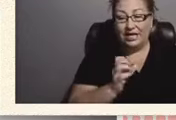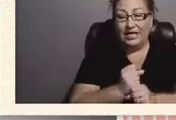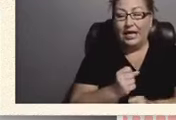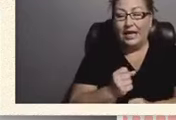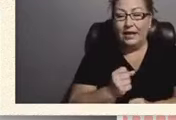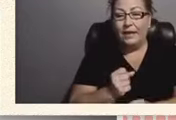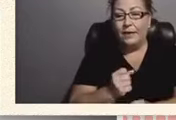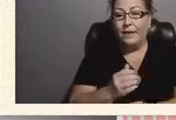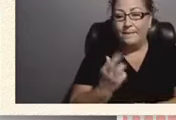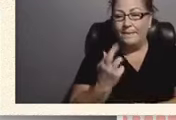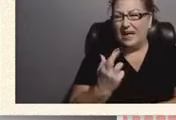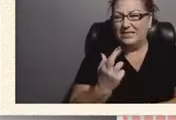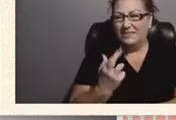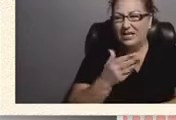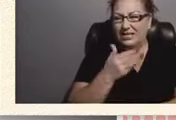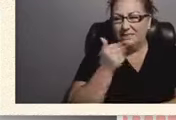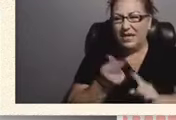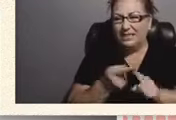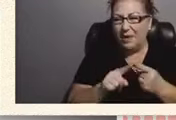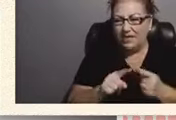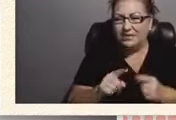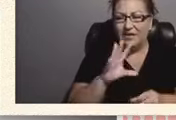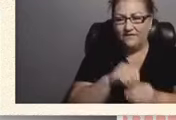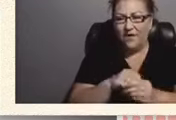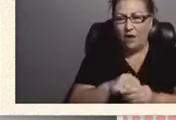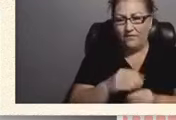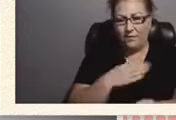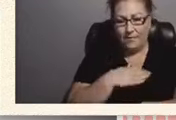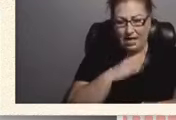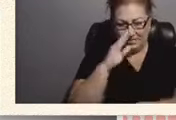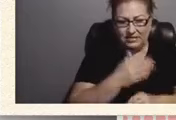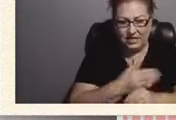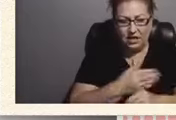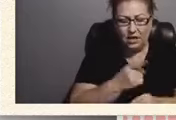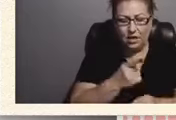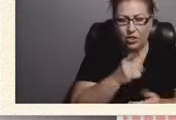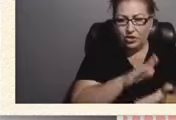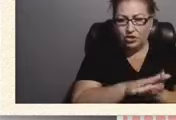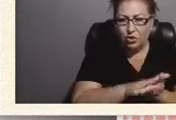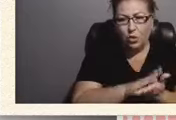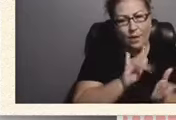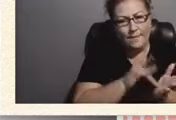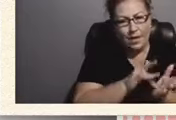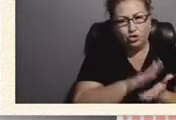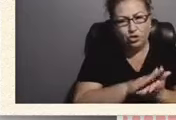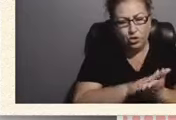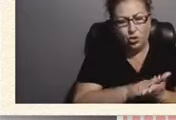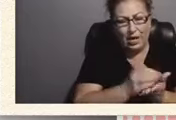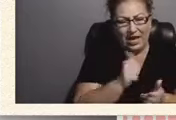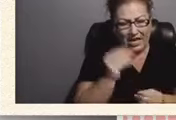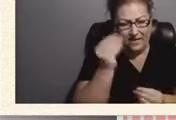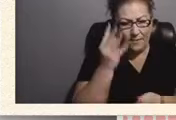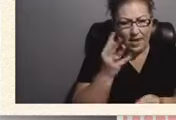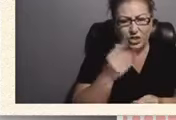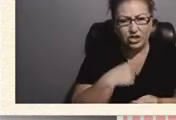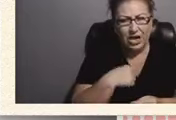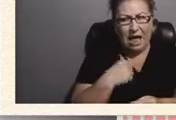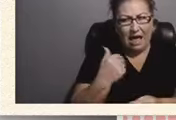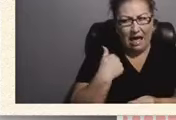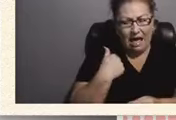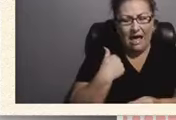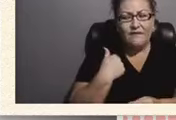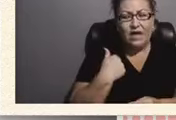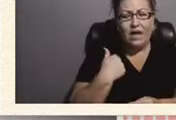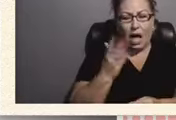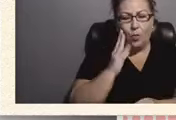son's school. He's in middle school. So I could pass on to you. don't have it on me right now, but you can go